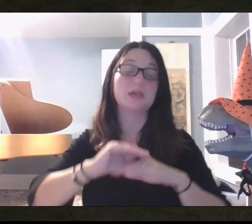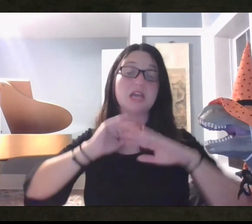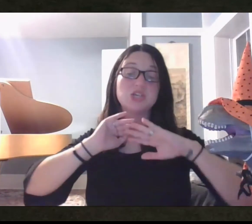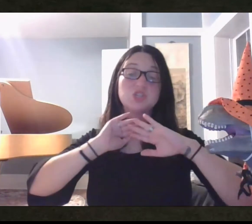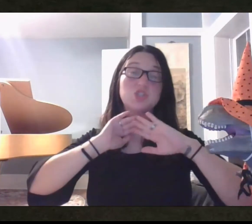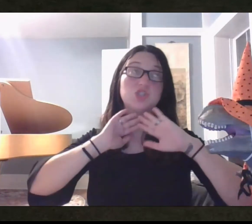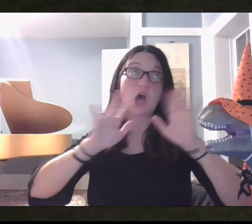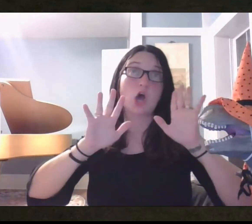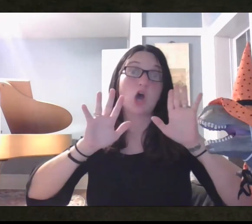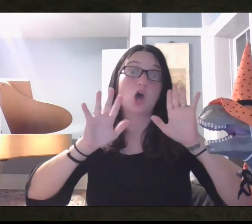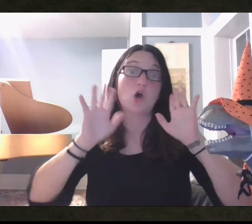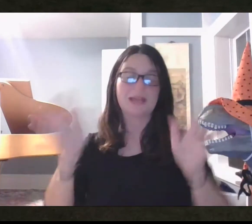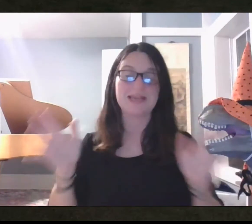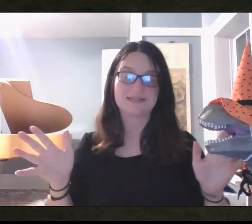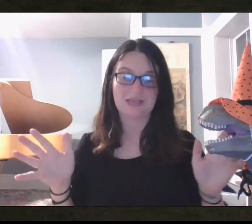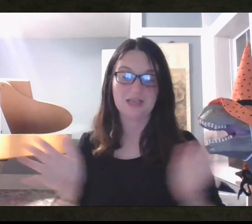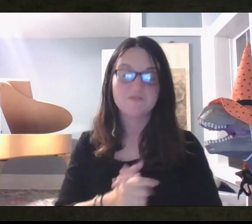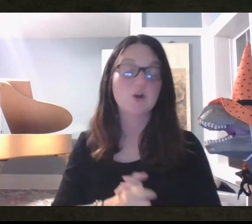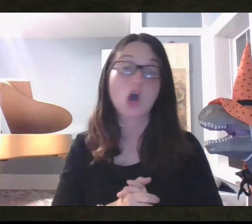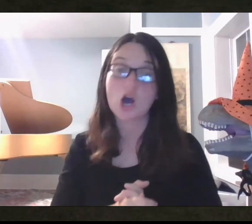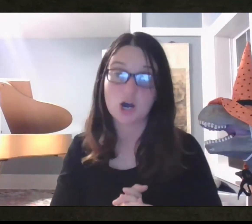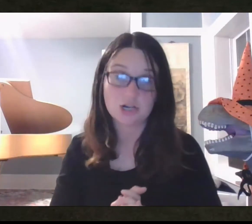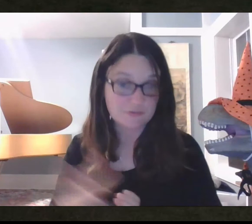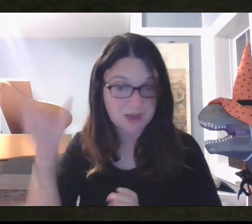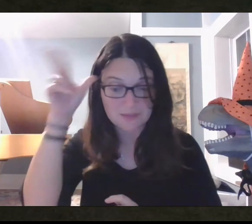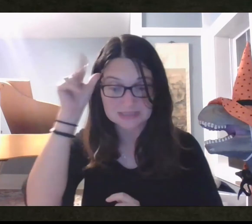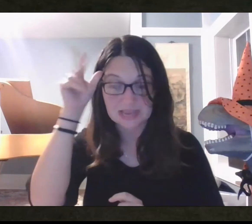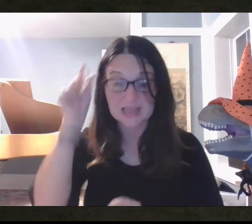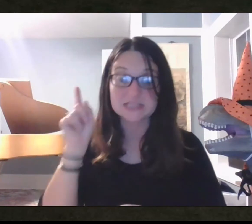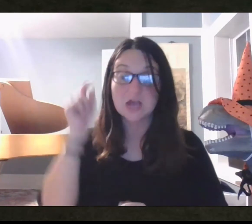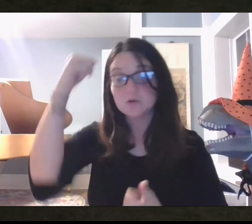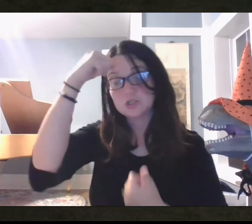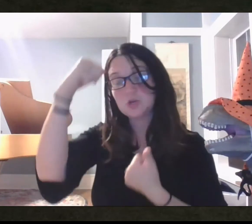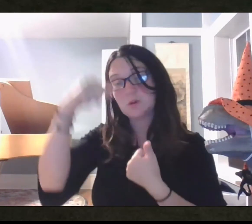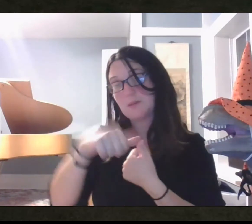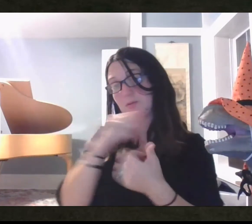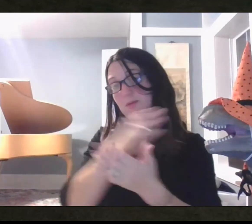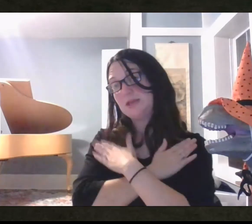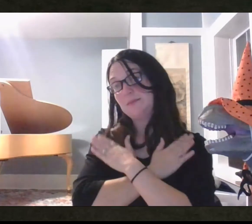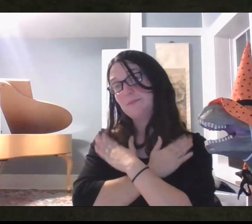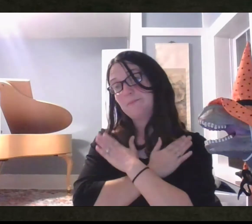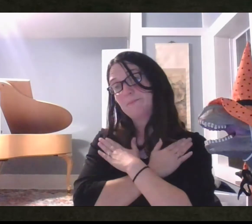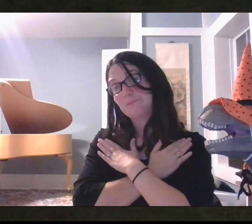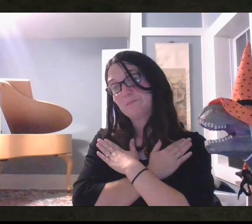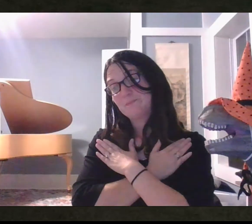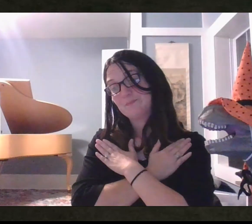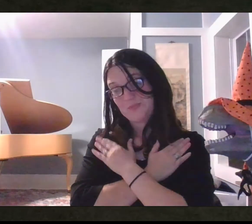one is going to be so easy for all of my Mustangs. Do you remember, Mommy?